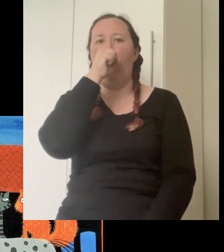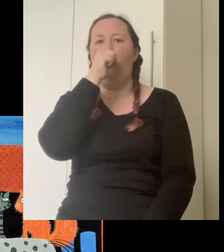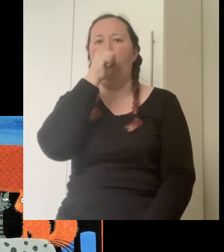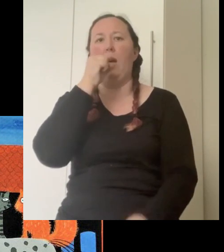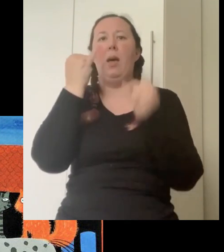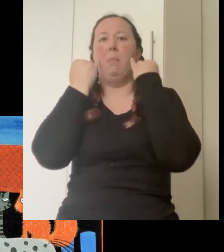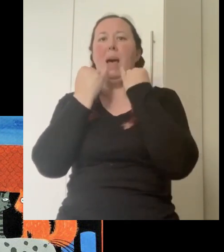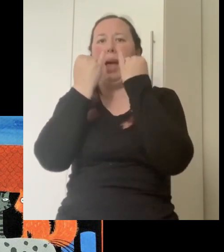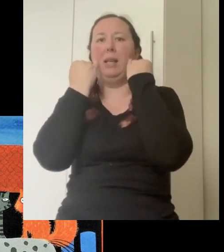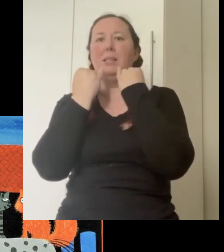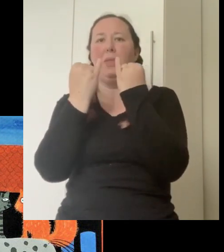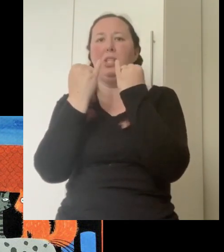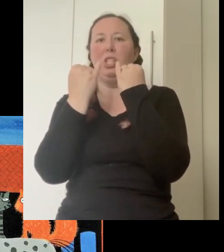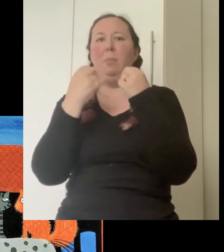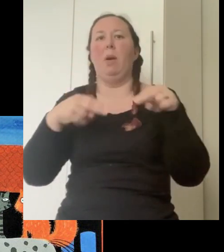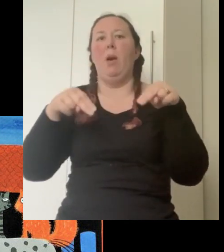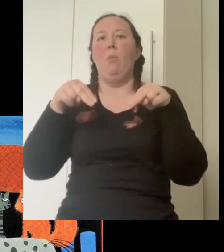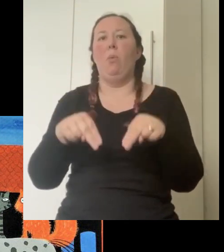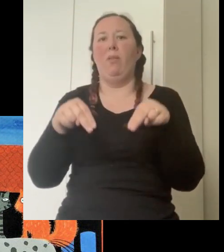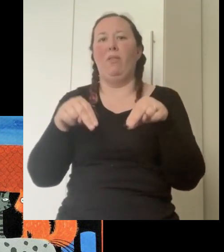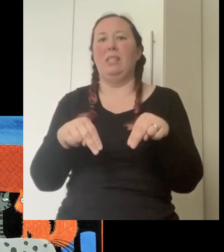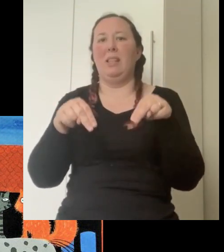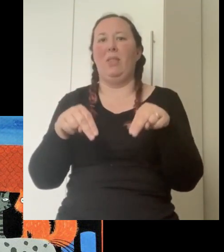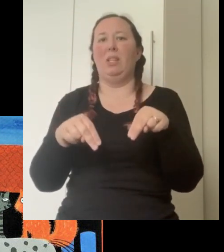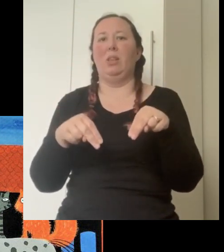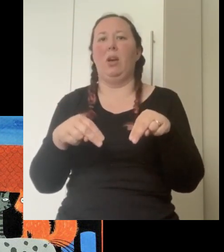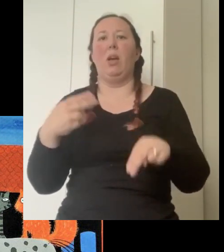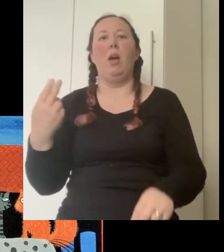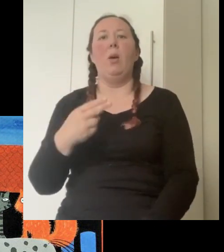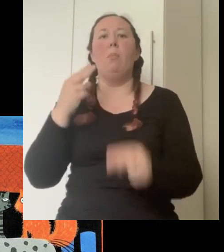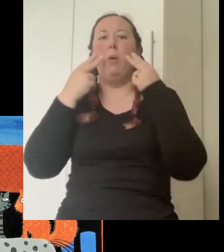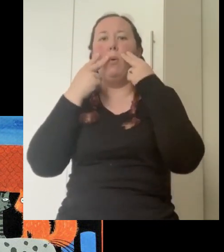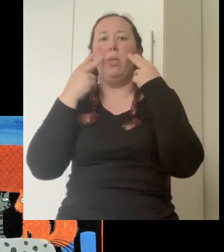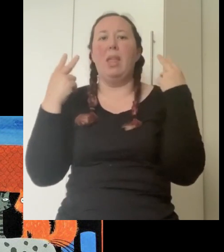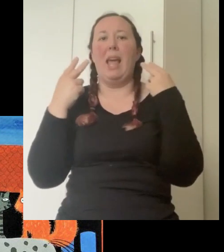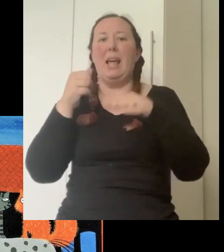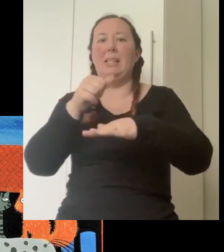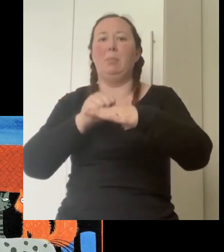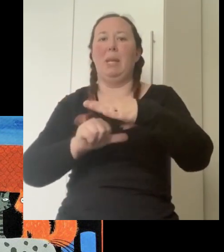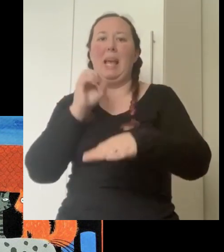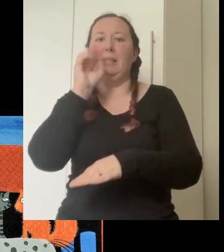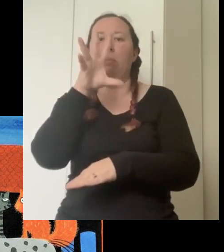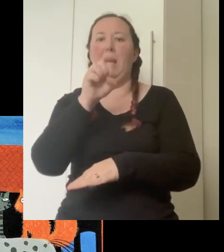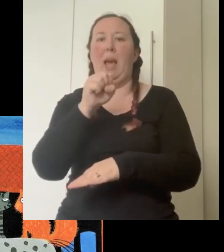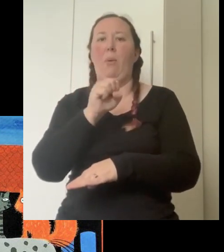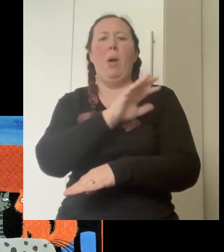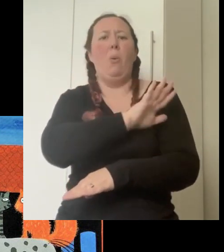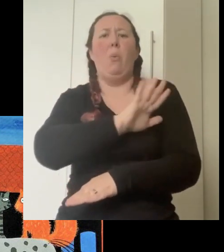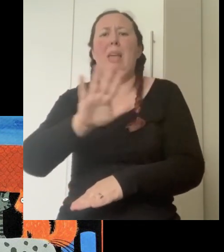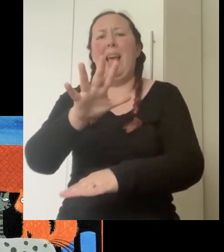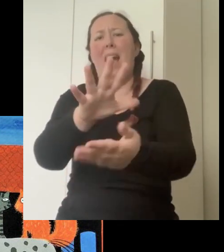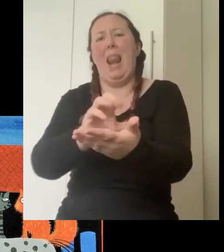the hog bah said the sheep woof said the dog and both the cats began to meow